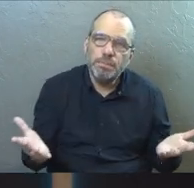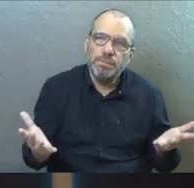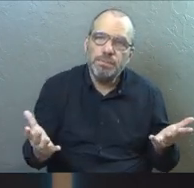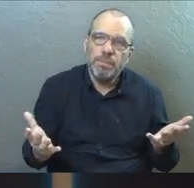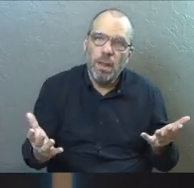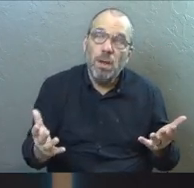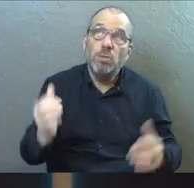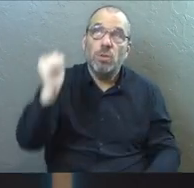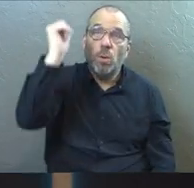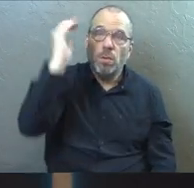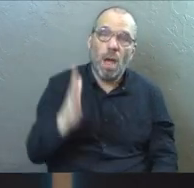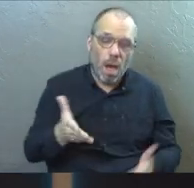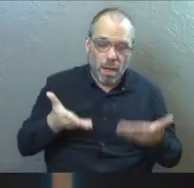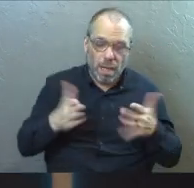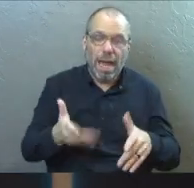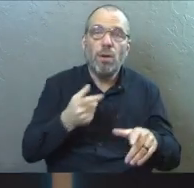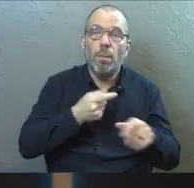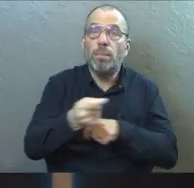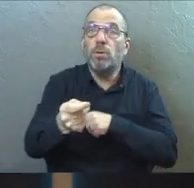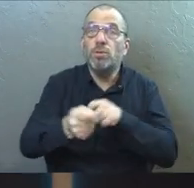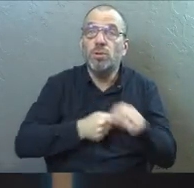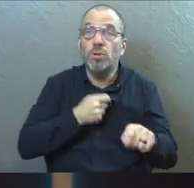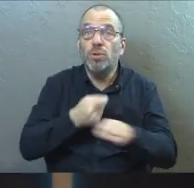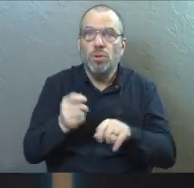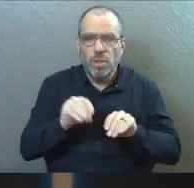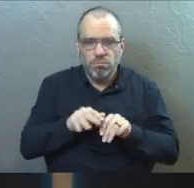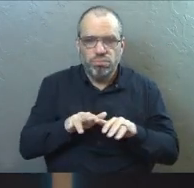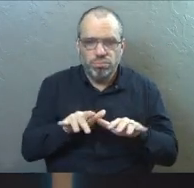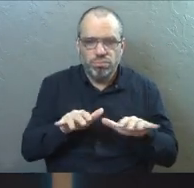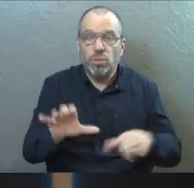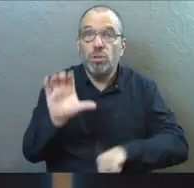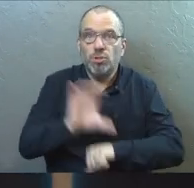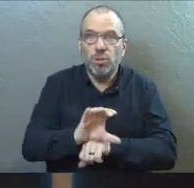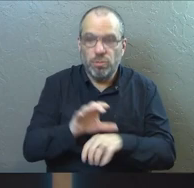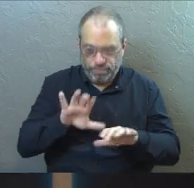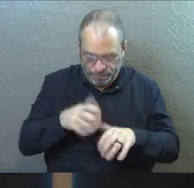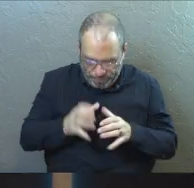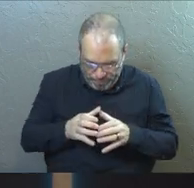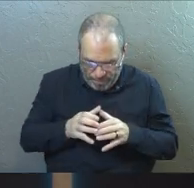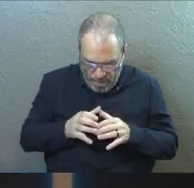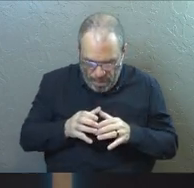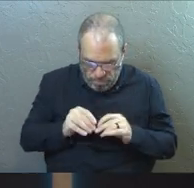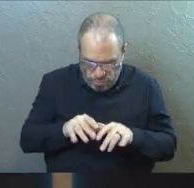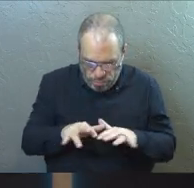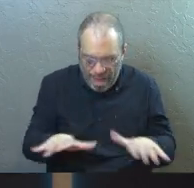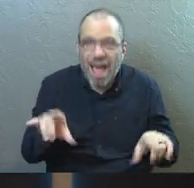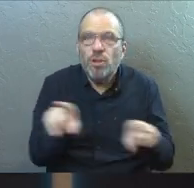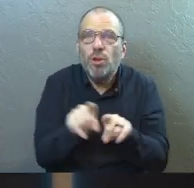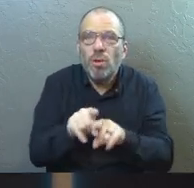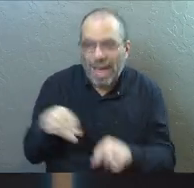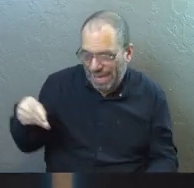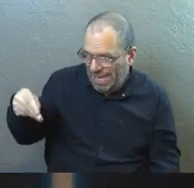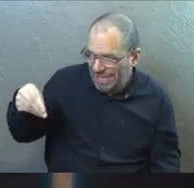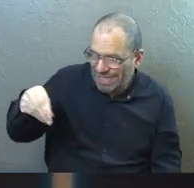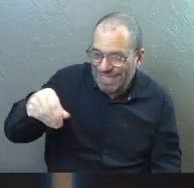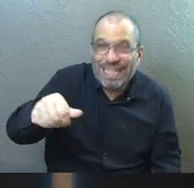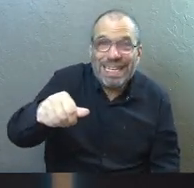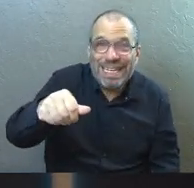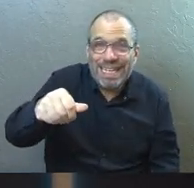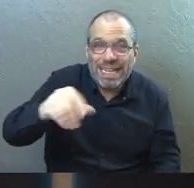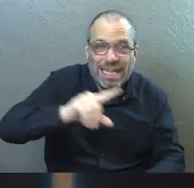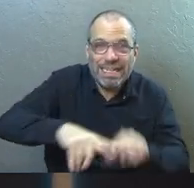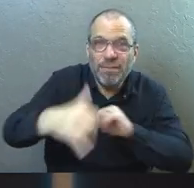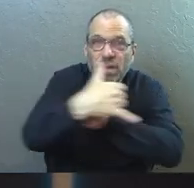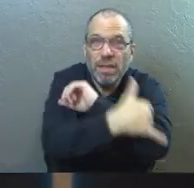So he allowed persecution to spread his church like seed into the rest of that